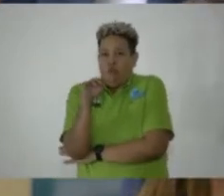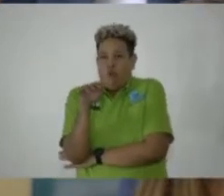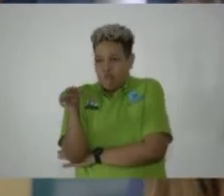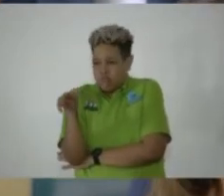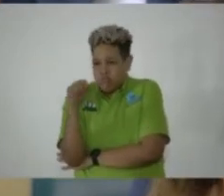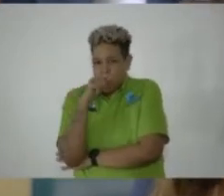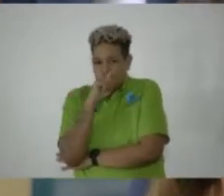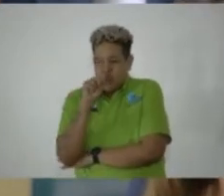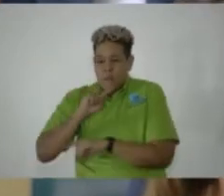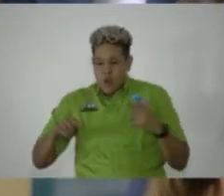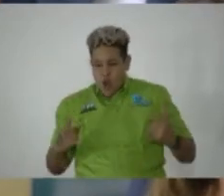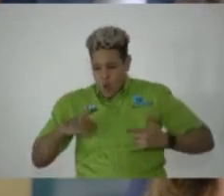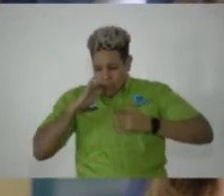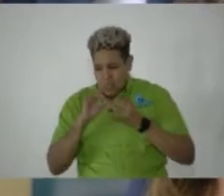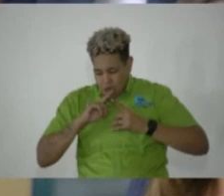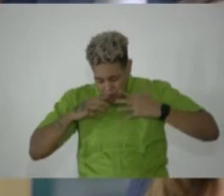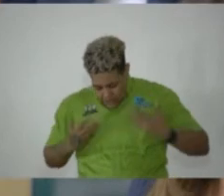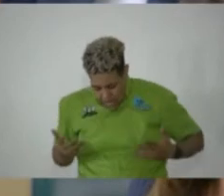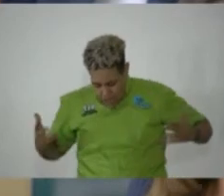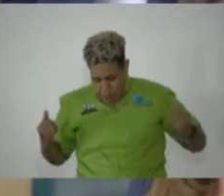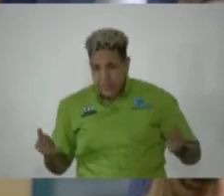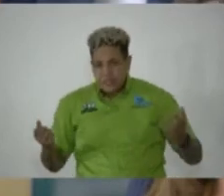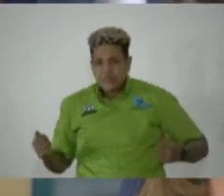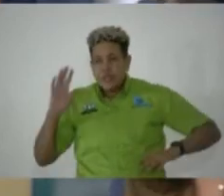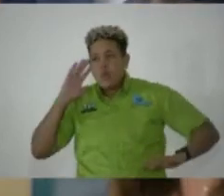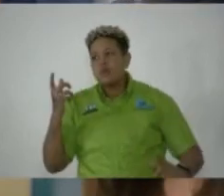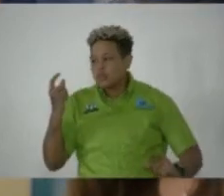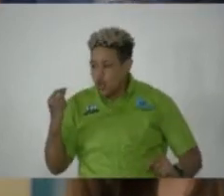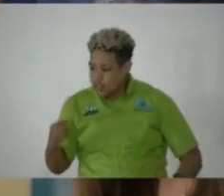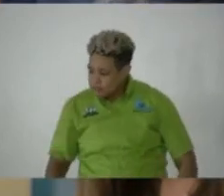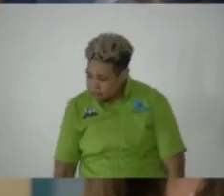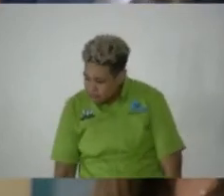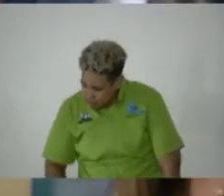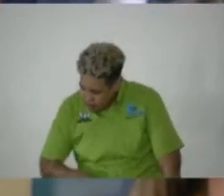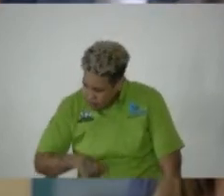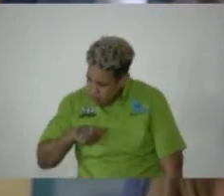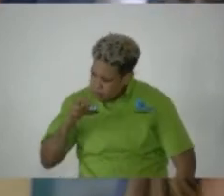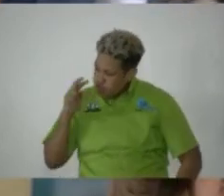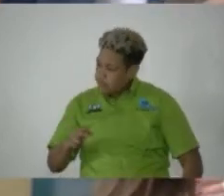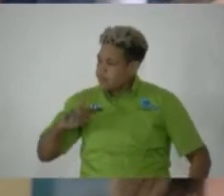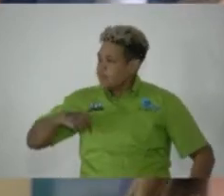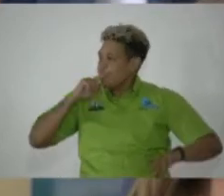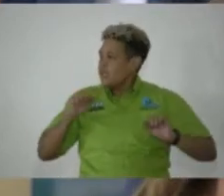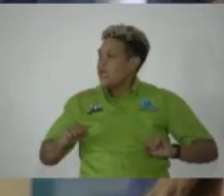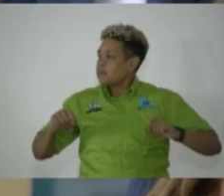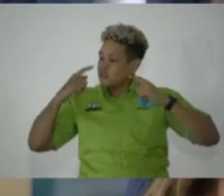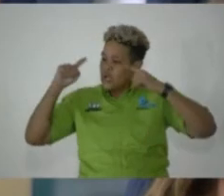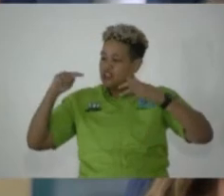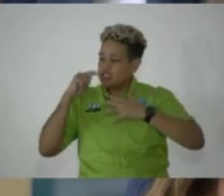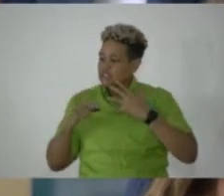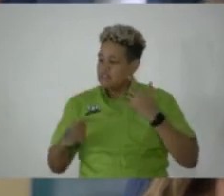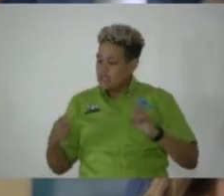now we're talking about tangible things that will be done. And I'm proud that we have been able to achieve that.